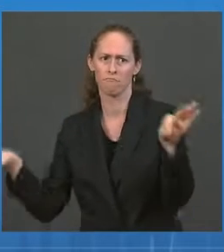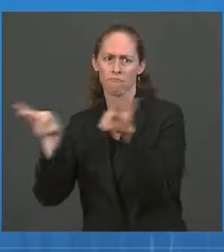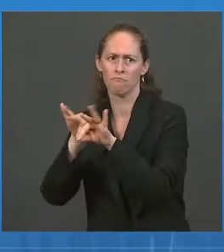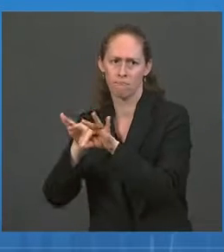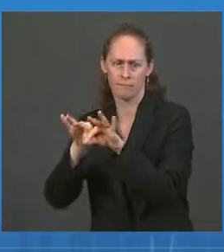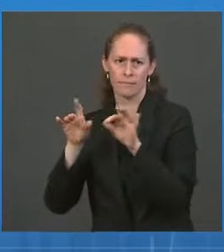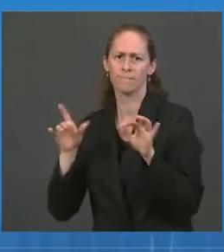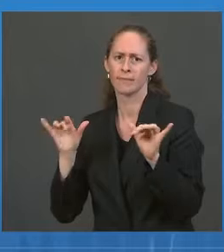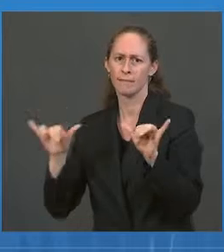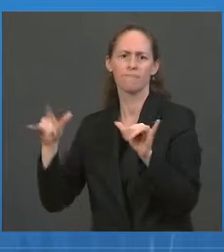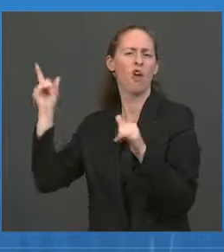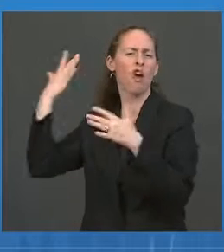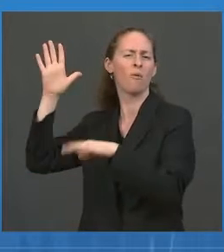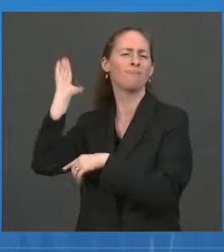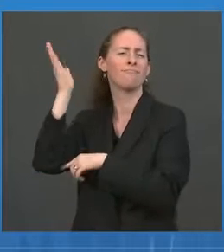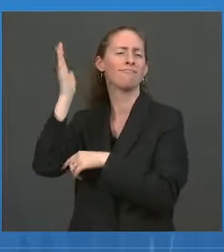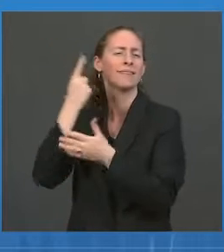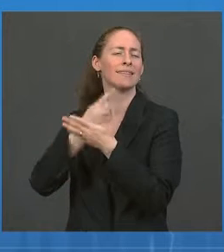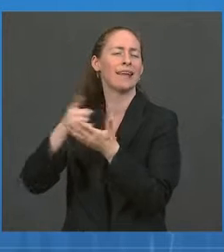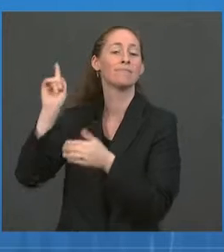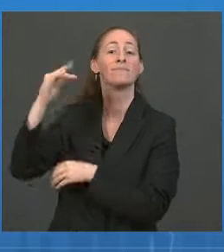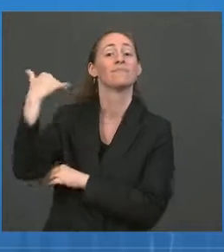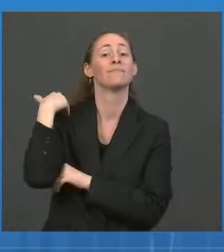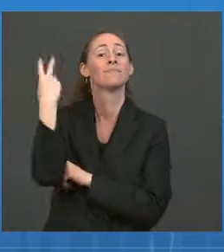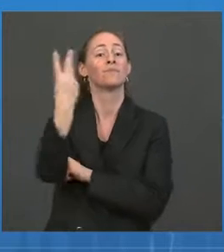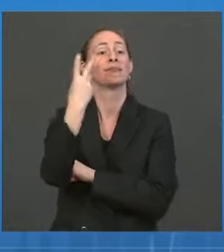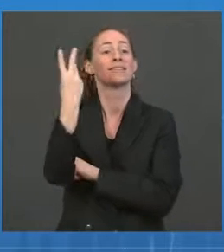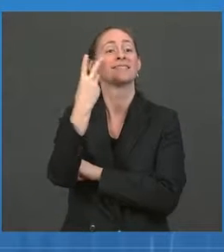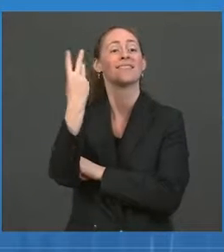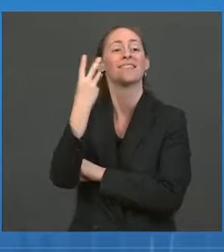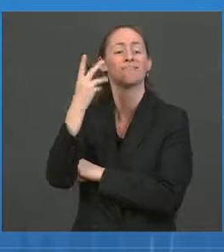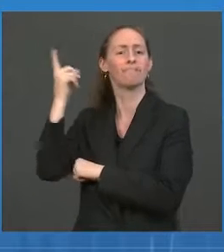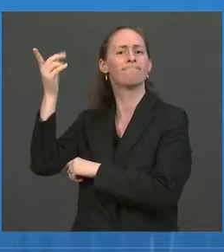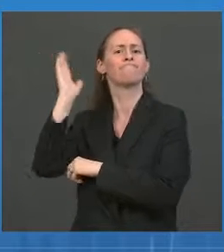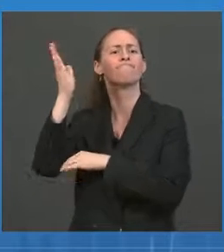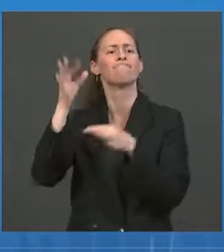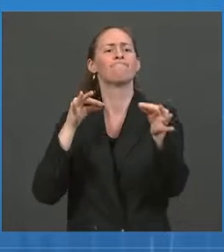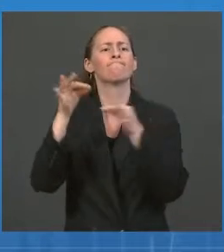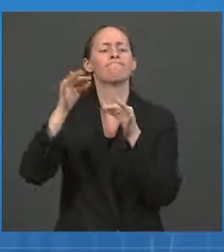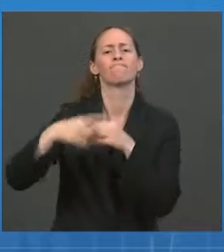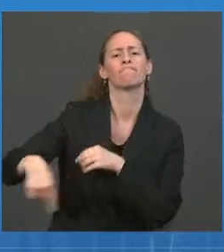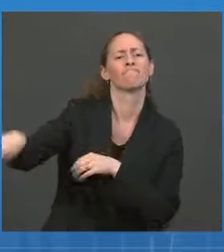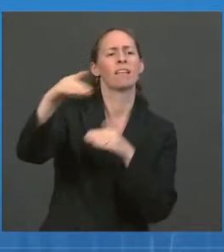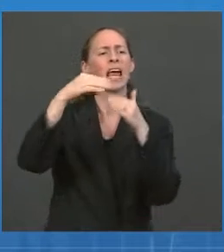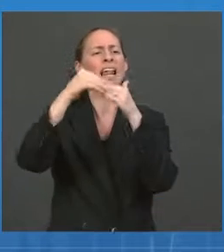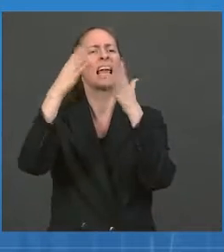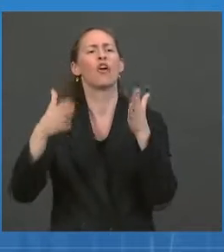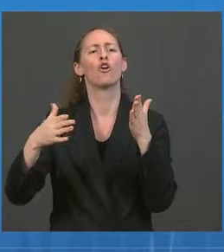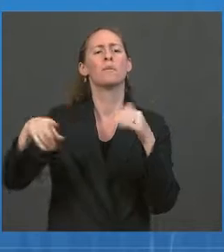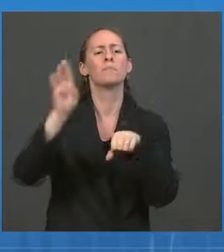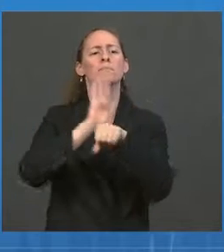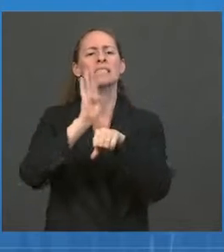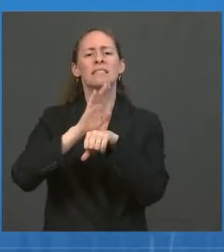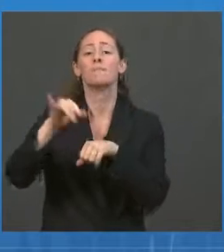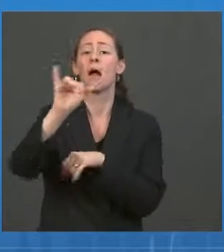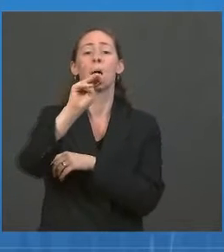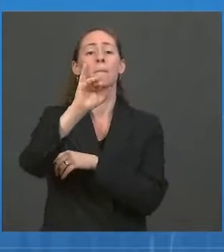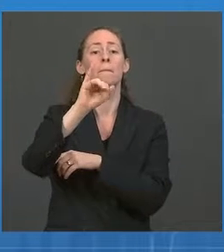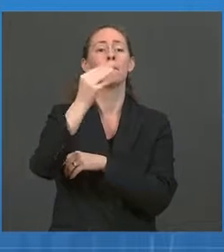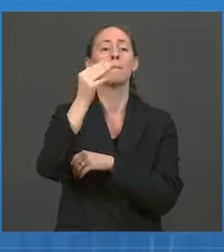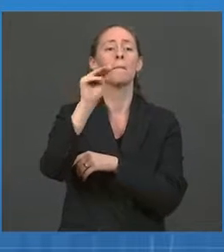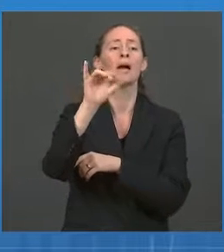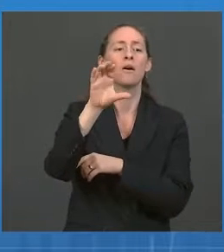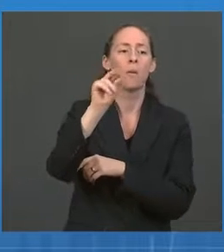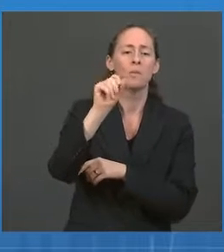On Wednesday, the President met with leading organizations, including Microsoft, Walgreens, Disney, Louisiana State